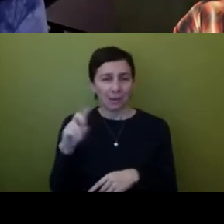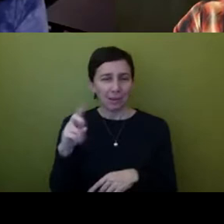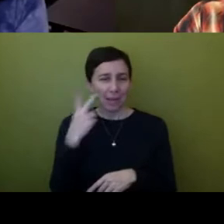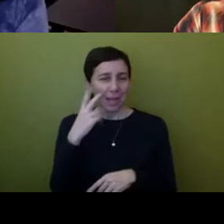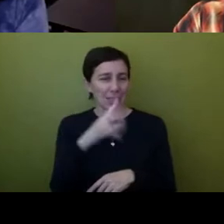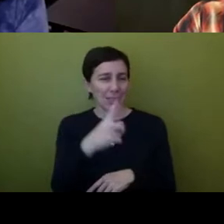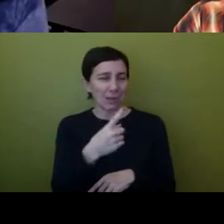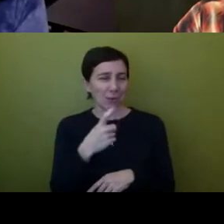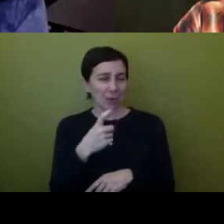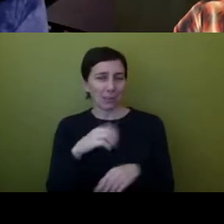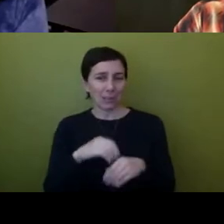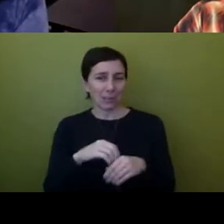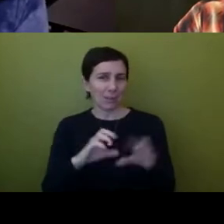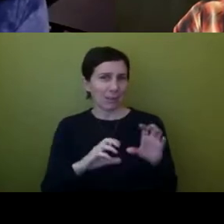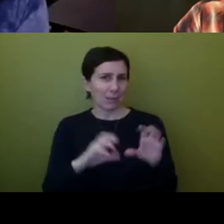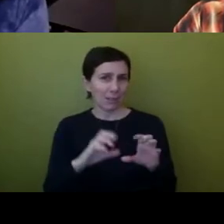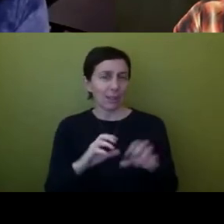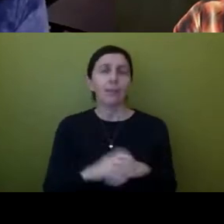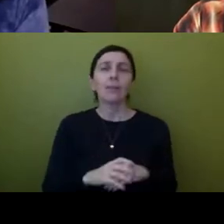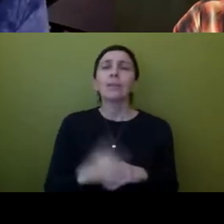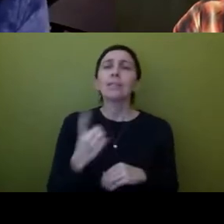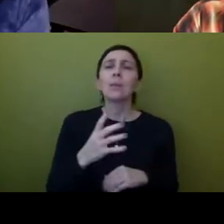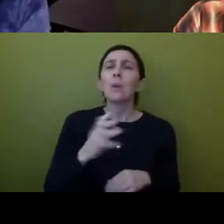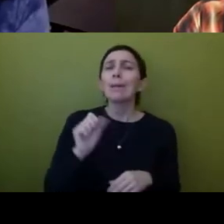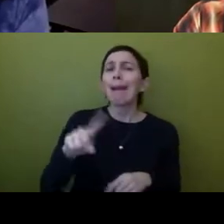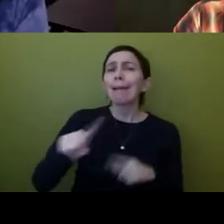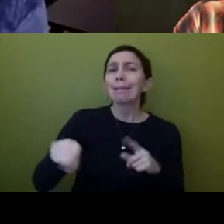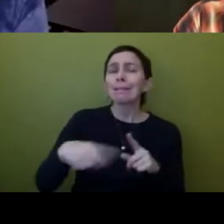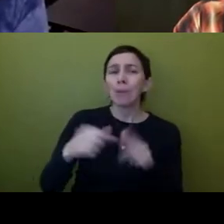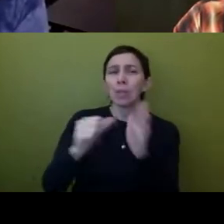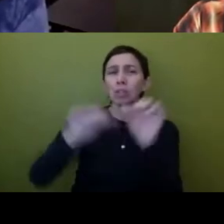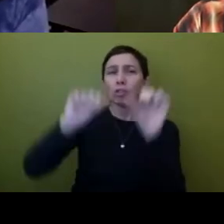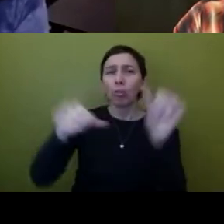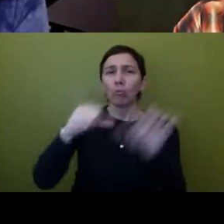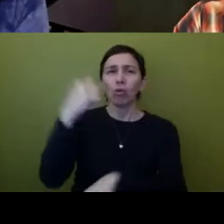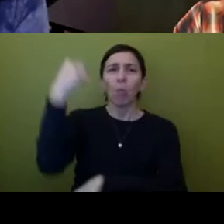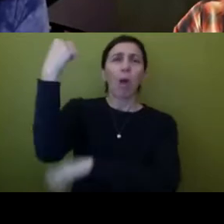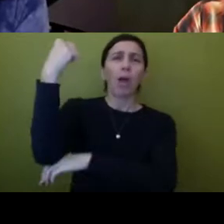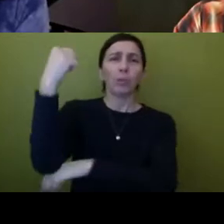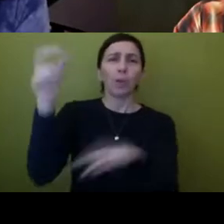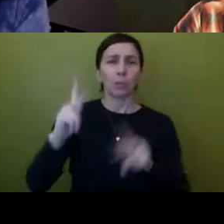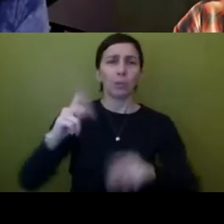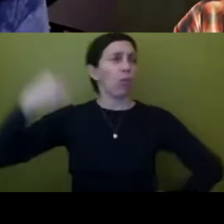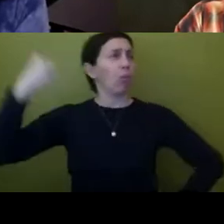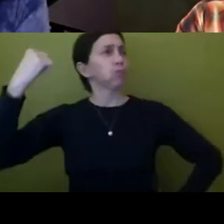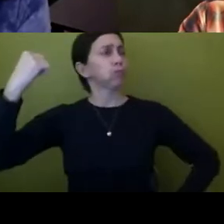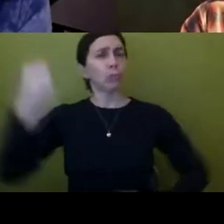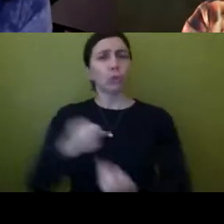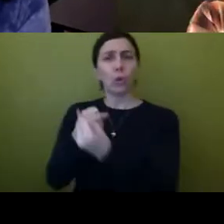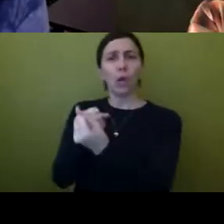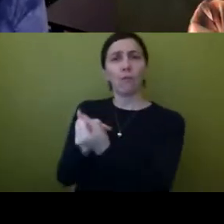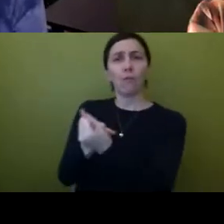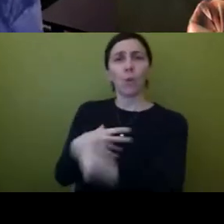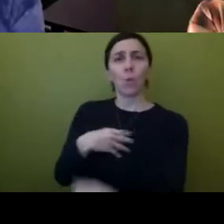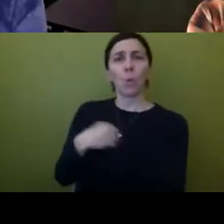but i guess the con the conversation about monuments affirming whiteness i think that's certainly been a huge conversation this year certainly not a new